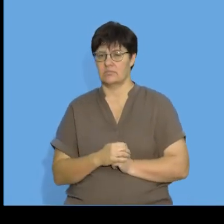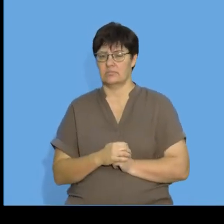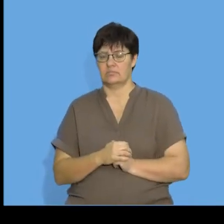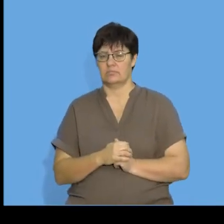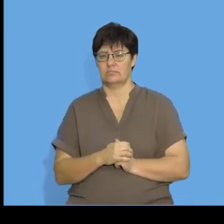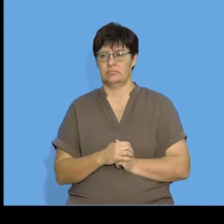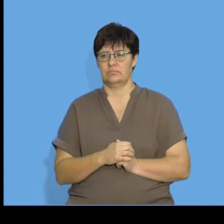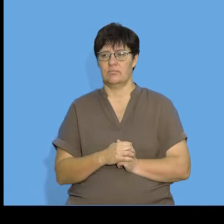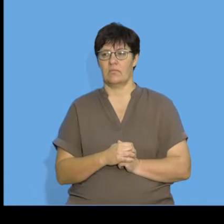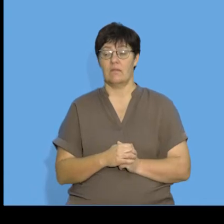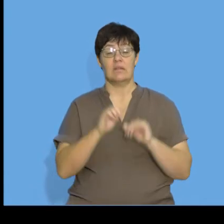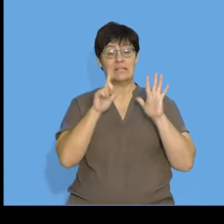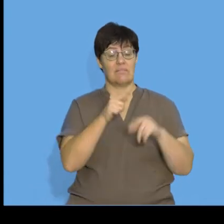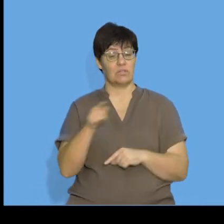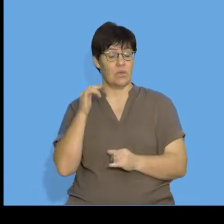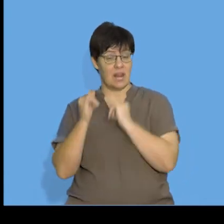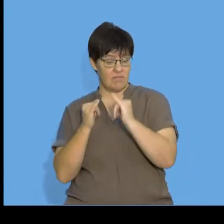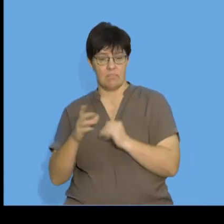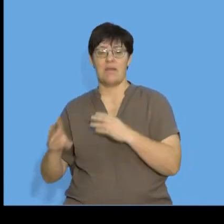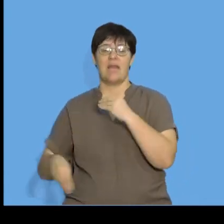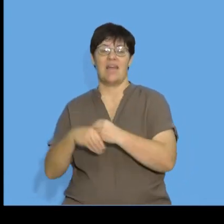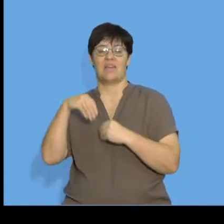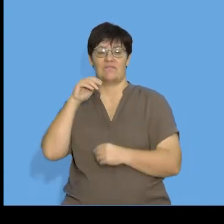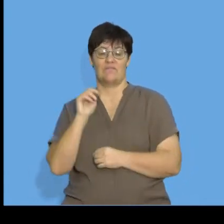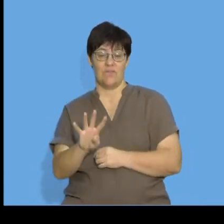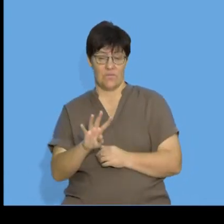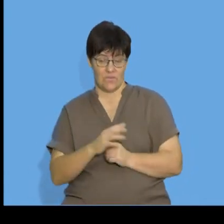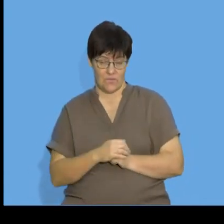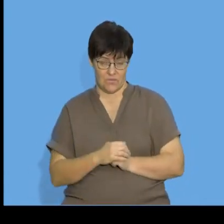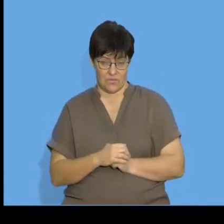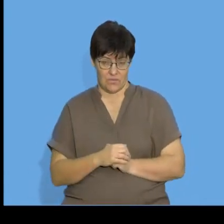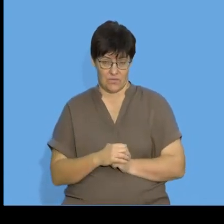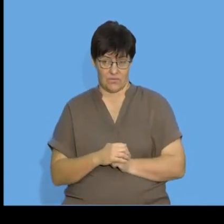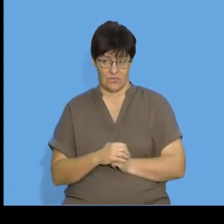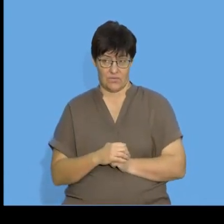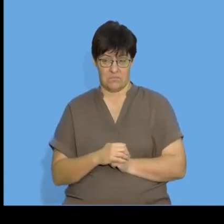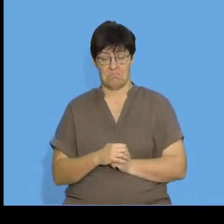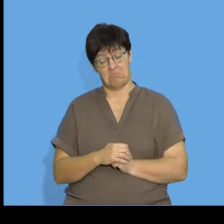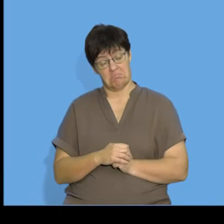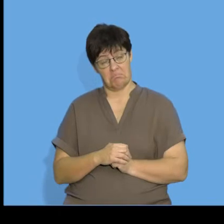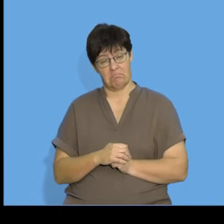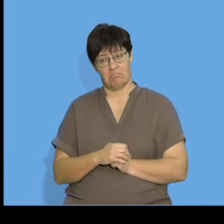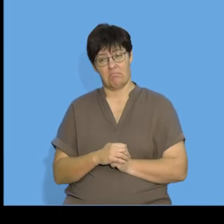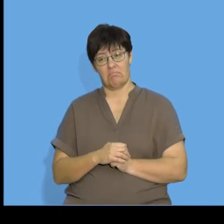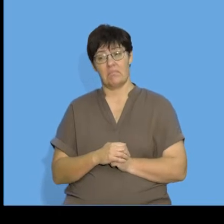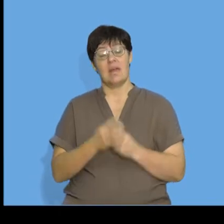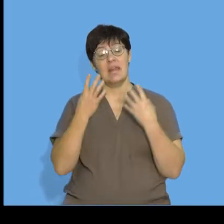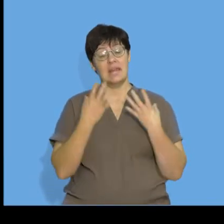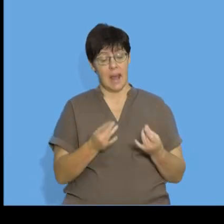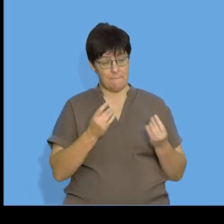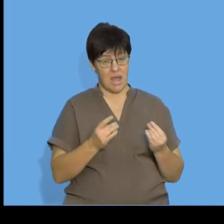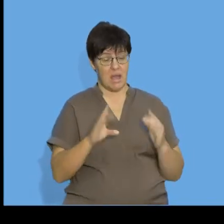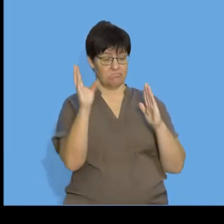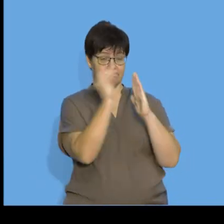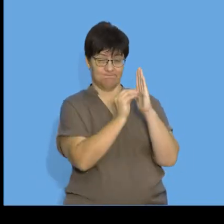3 To get from 7 to 11 I added 4. The